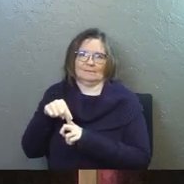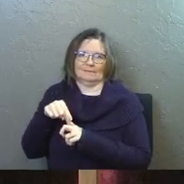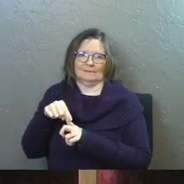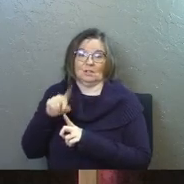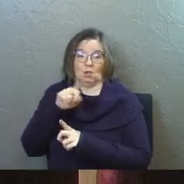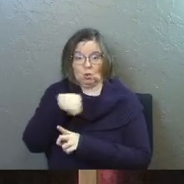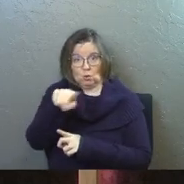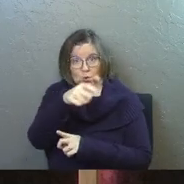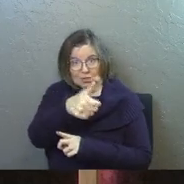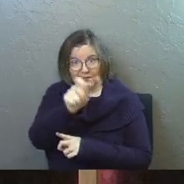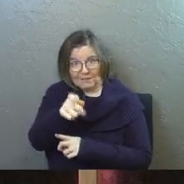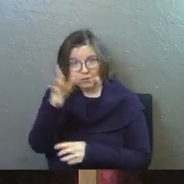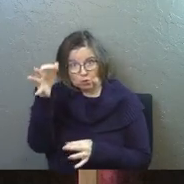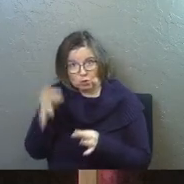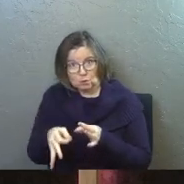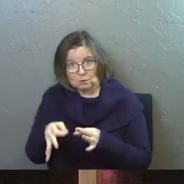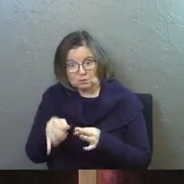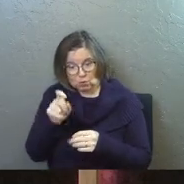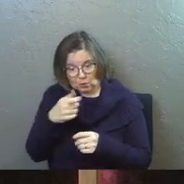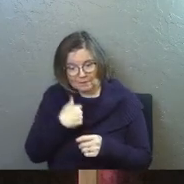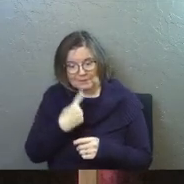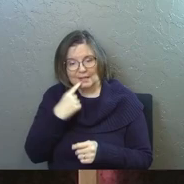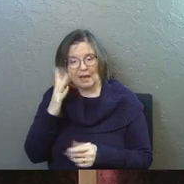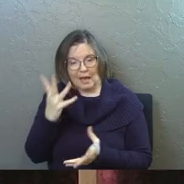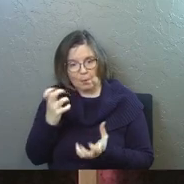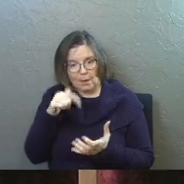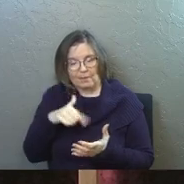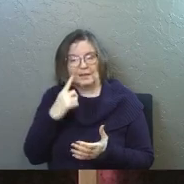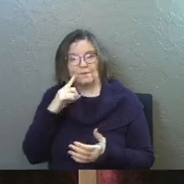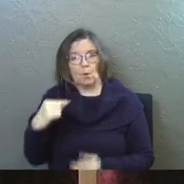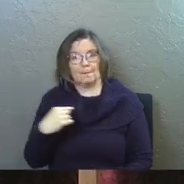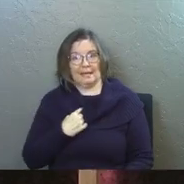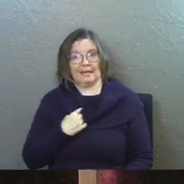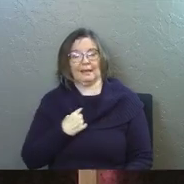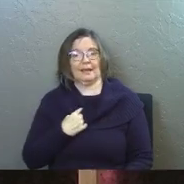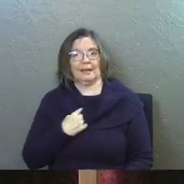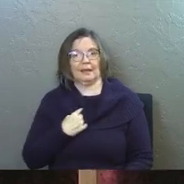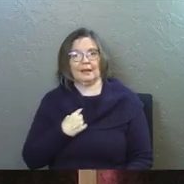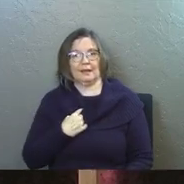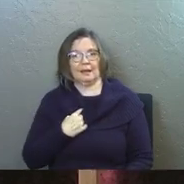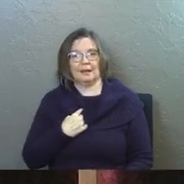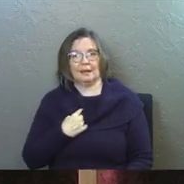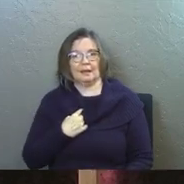You have to choose. You have to say, I want this. This is for me.